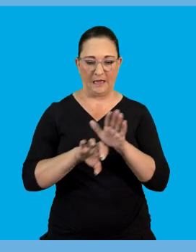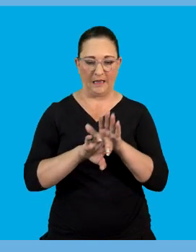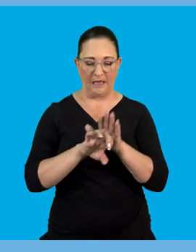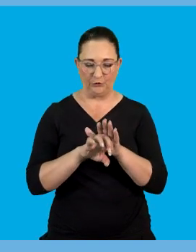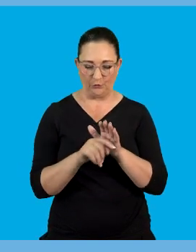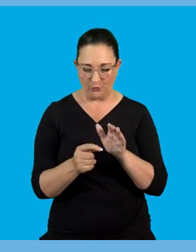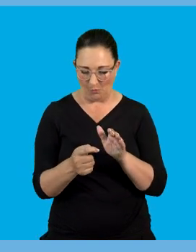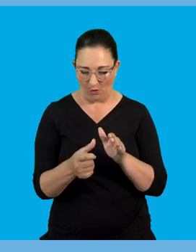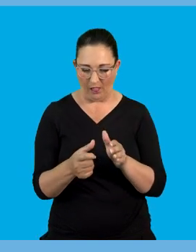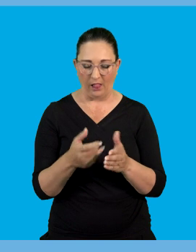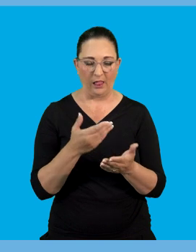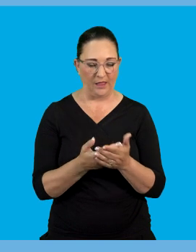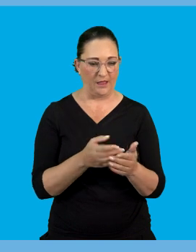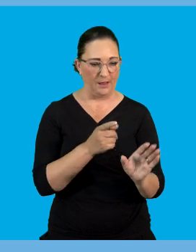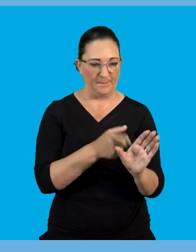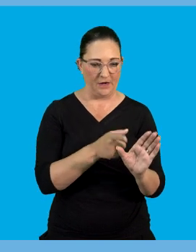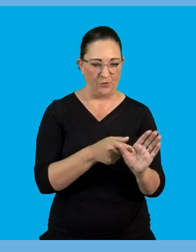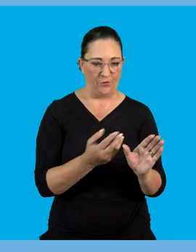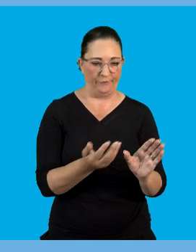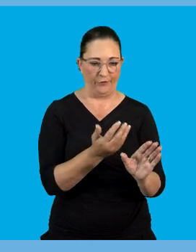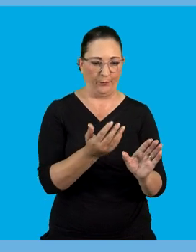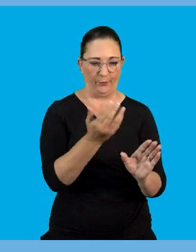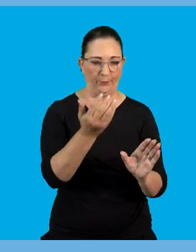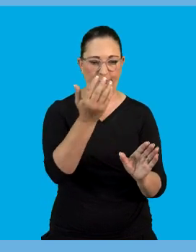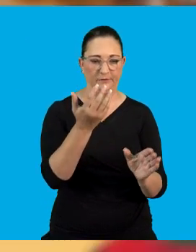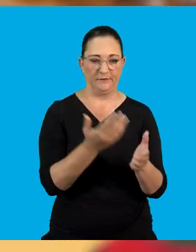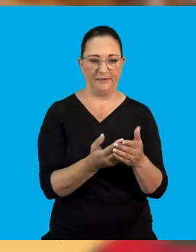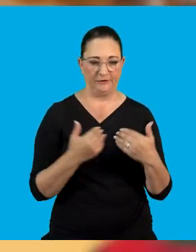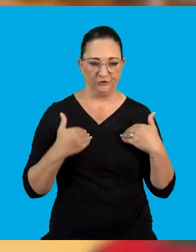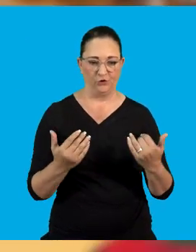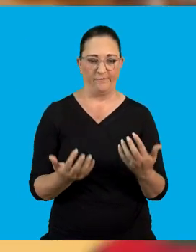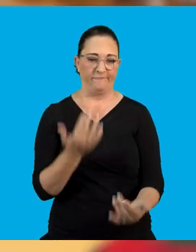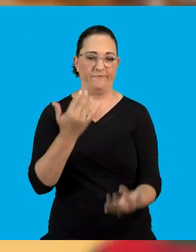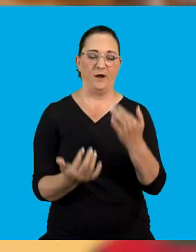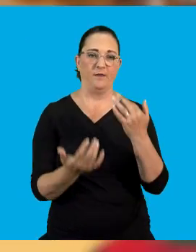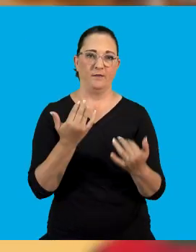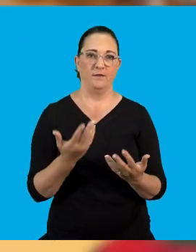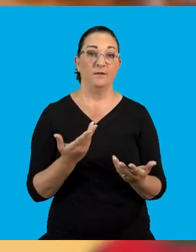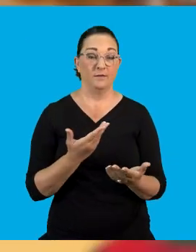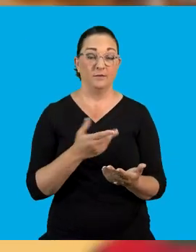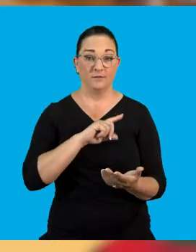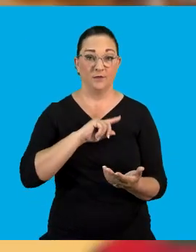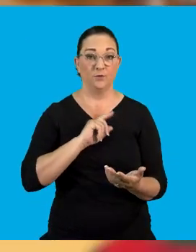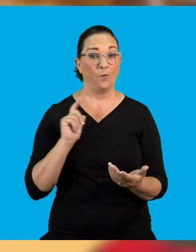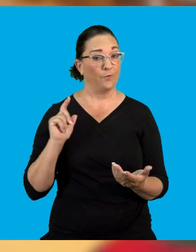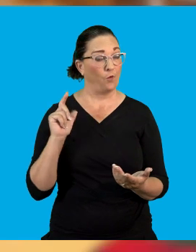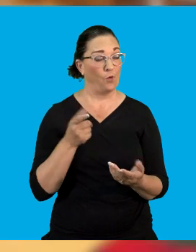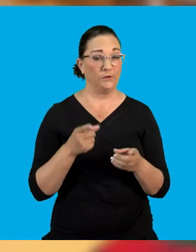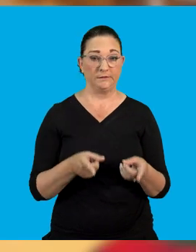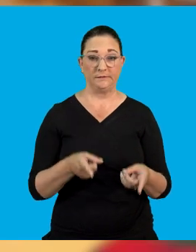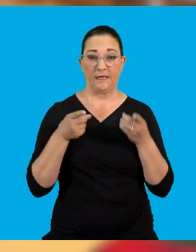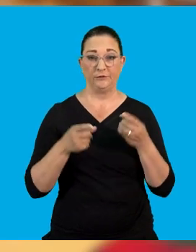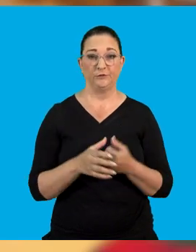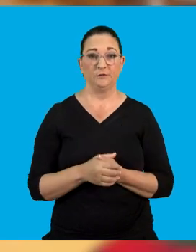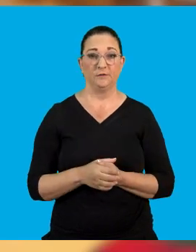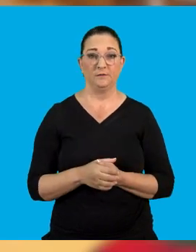enough to ignite flammable petrol fumes. Which is which is now it can cause danger into like for everyone's waking at